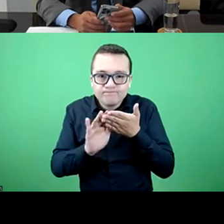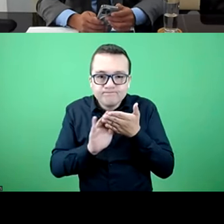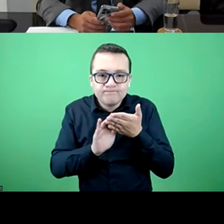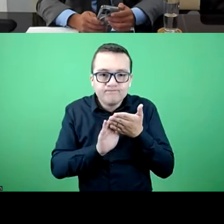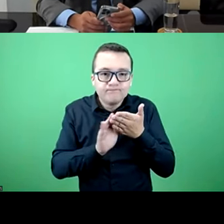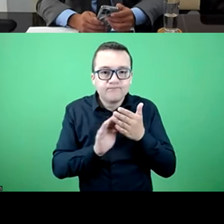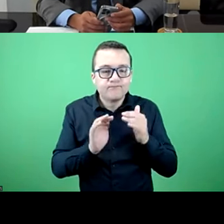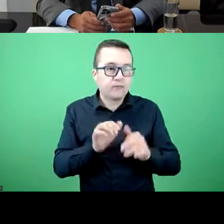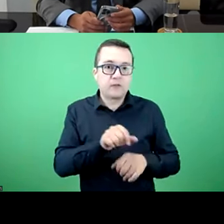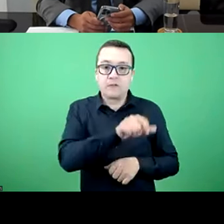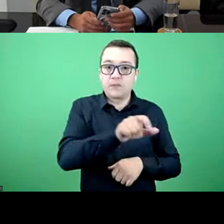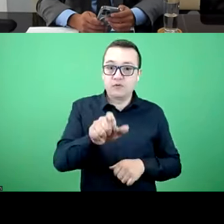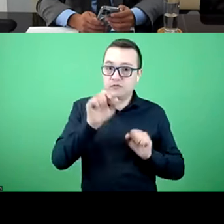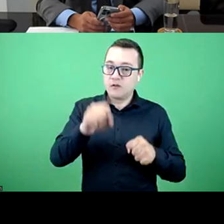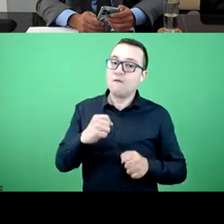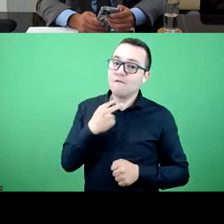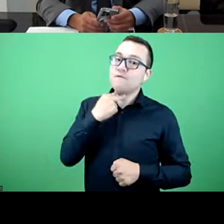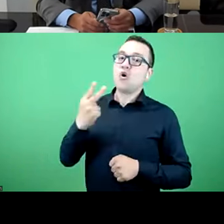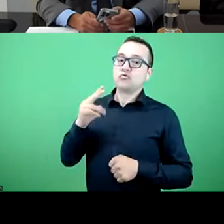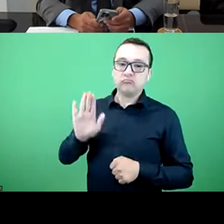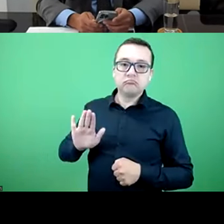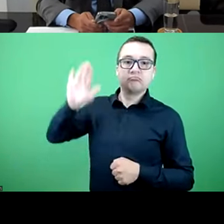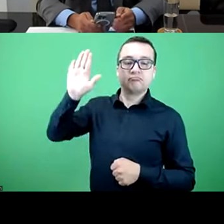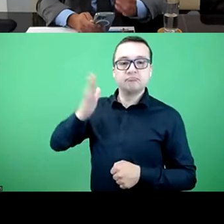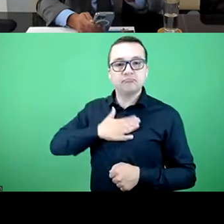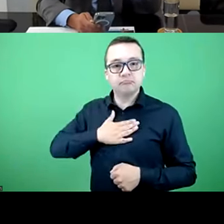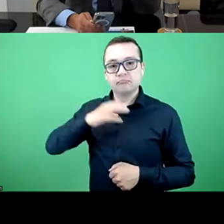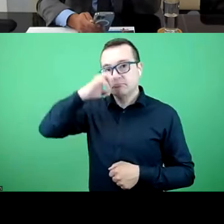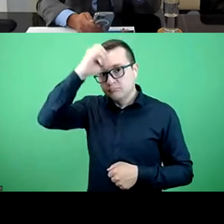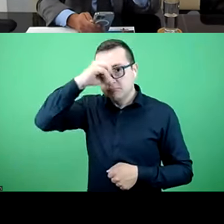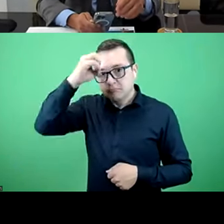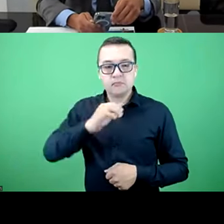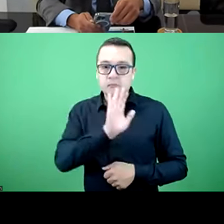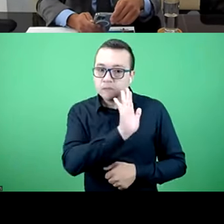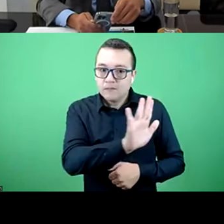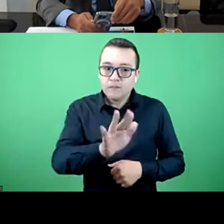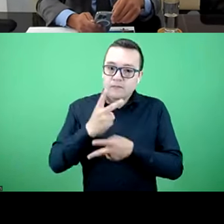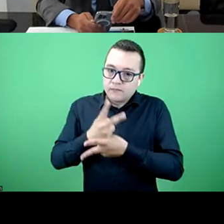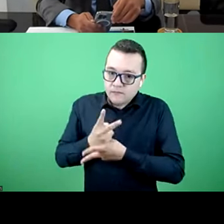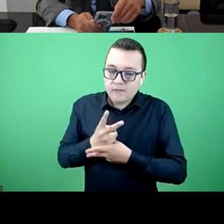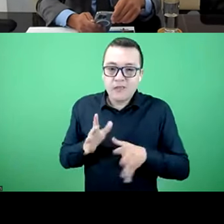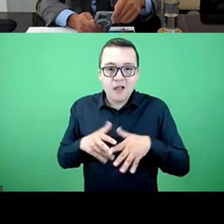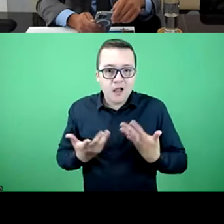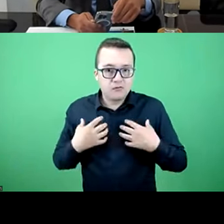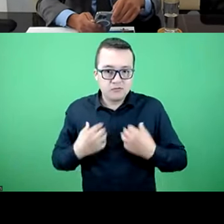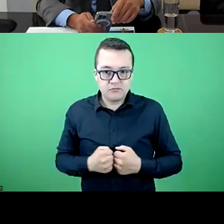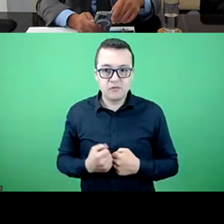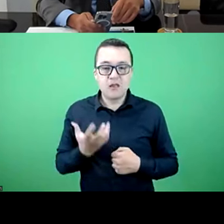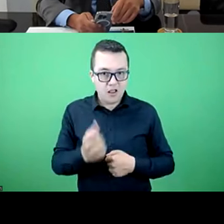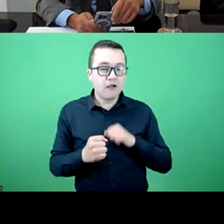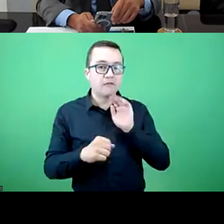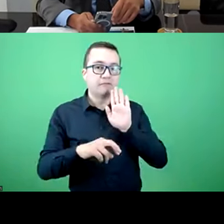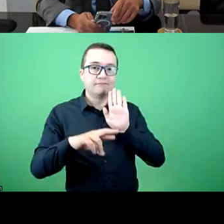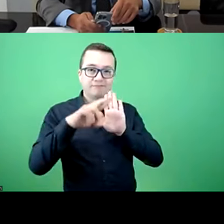to ensure that their voices are heard when they choose their